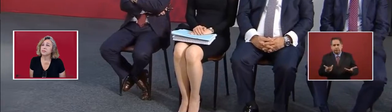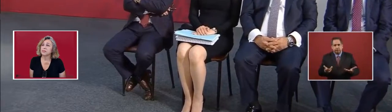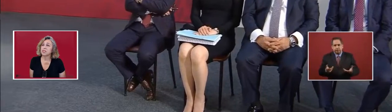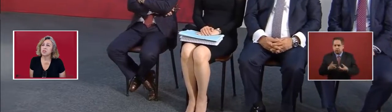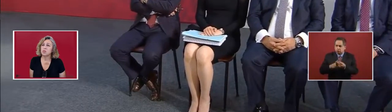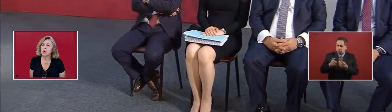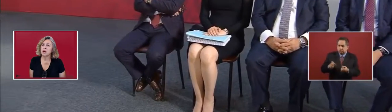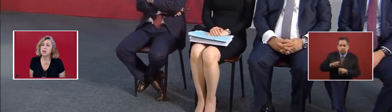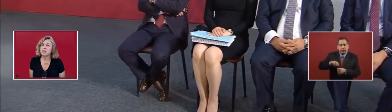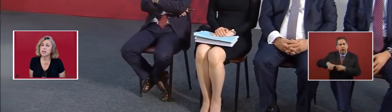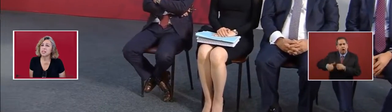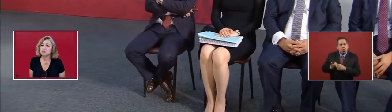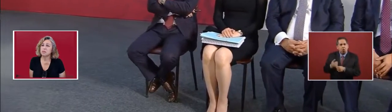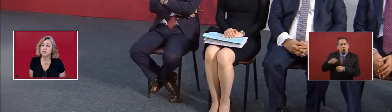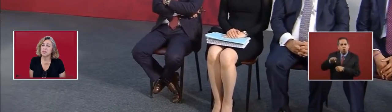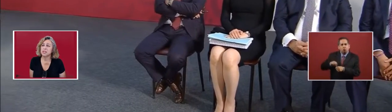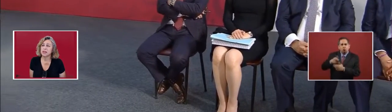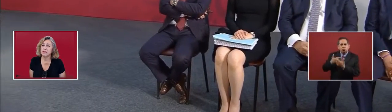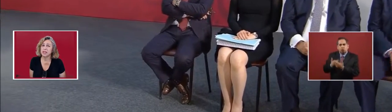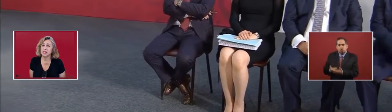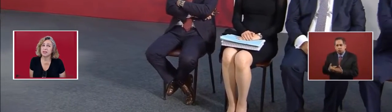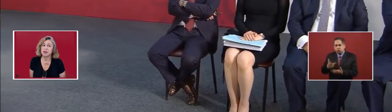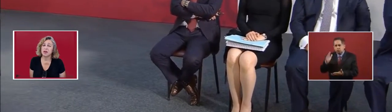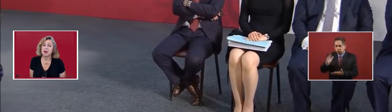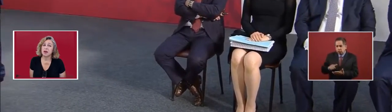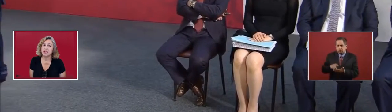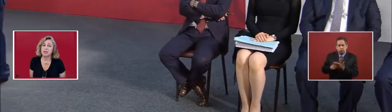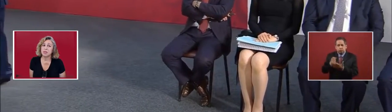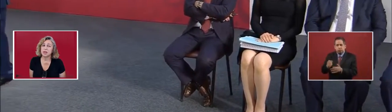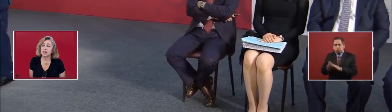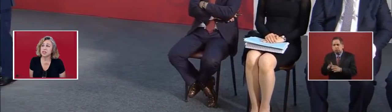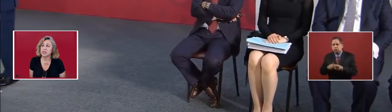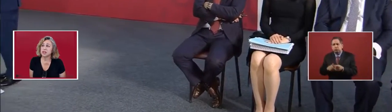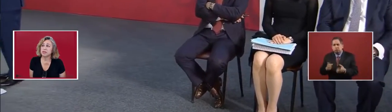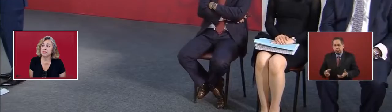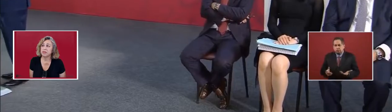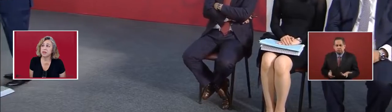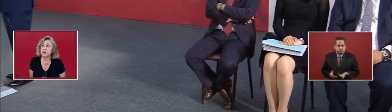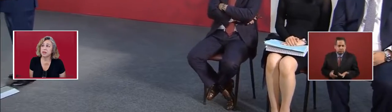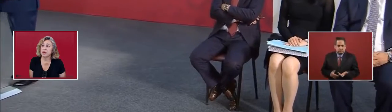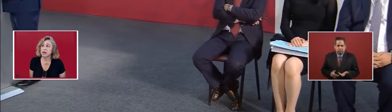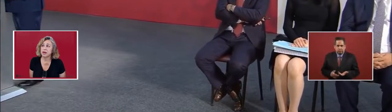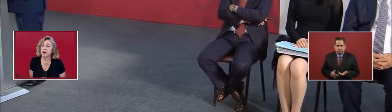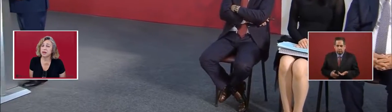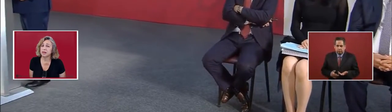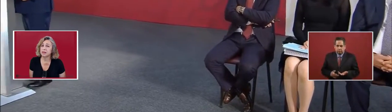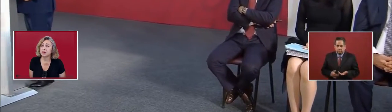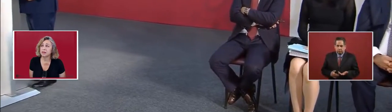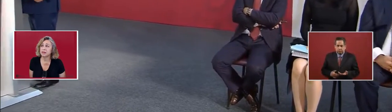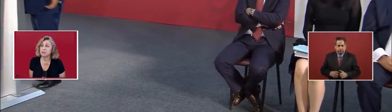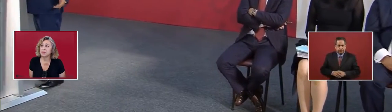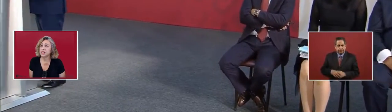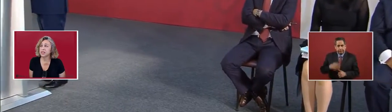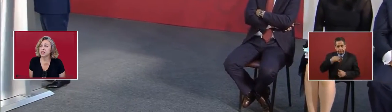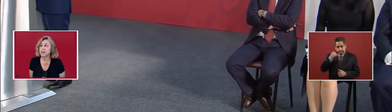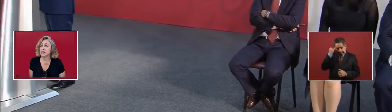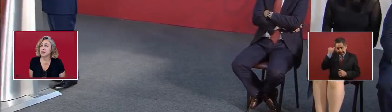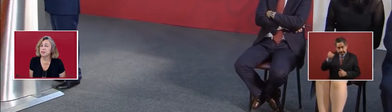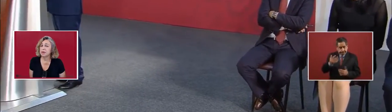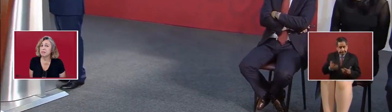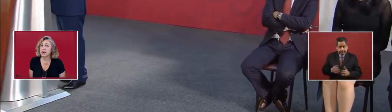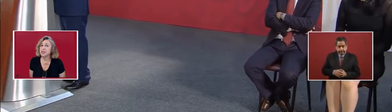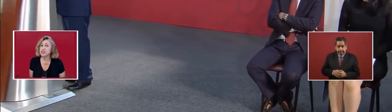So where are the savings or the reduction of the budget?